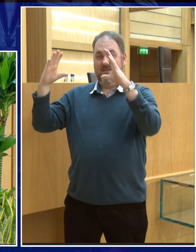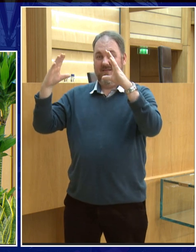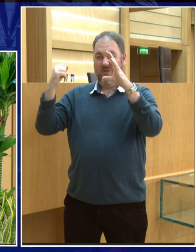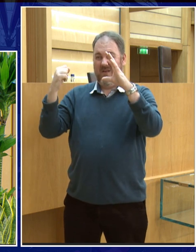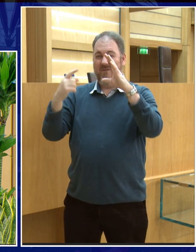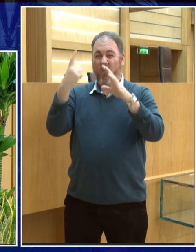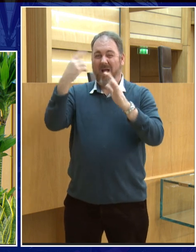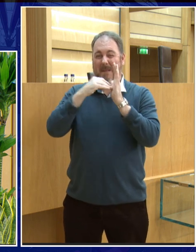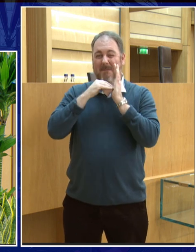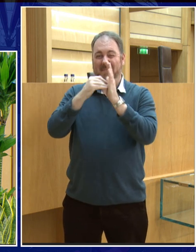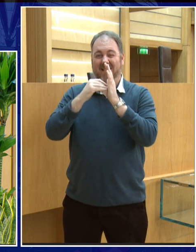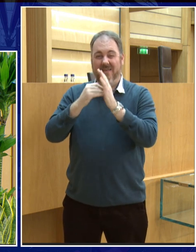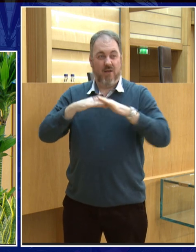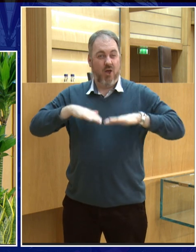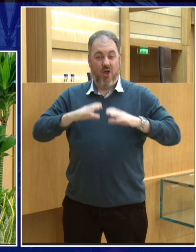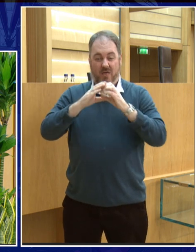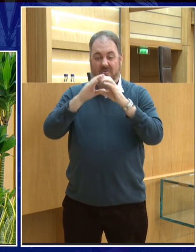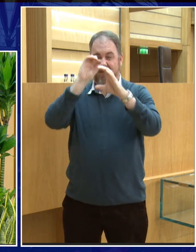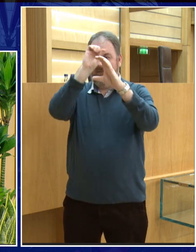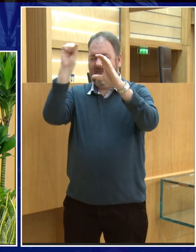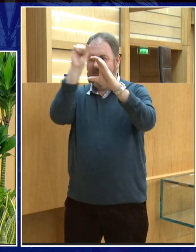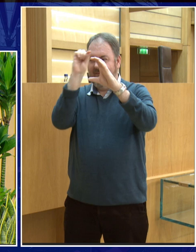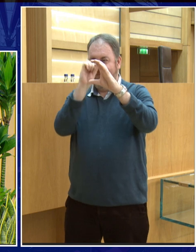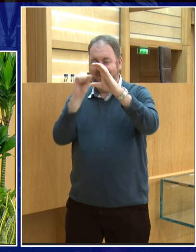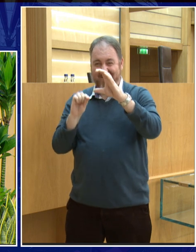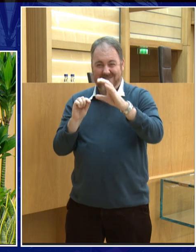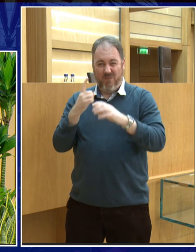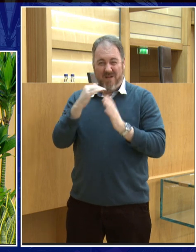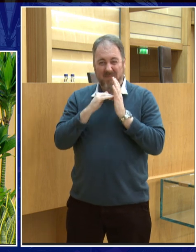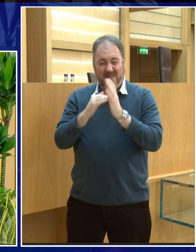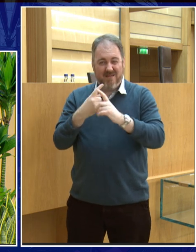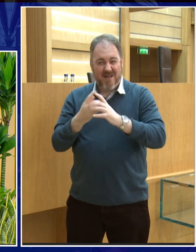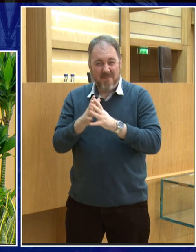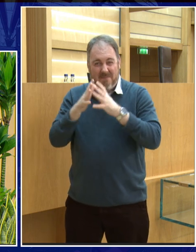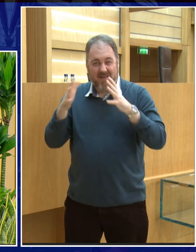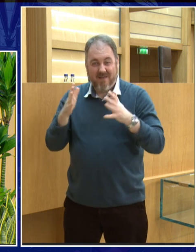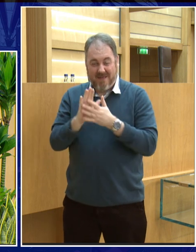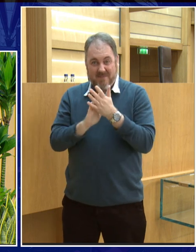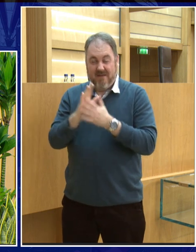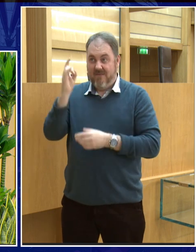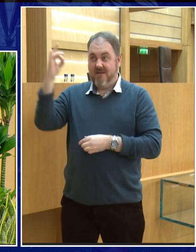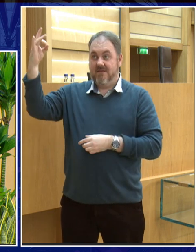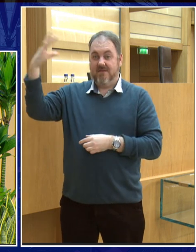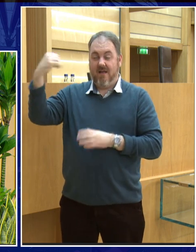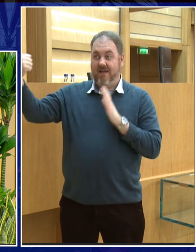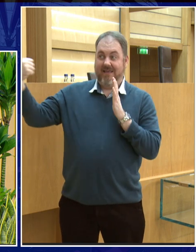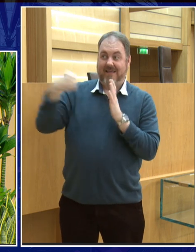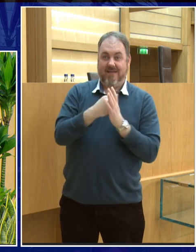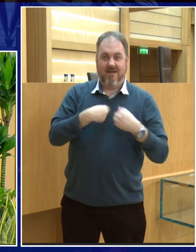atmosphere, that would be very bad news for Earth. So what a shooting star actually is, it's a small piece of debris that's left in space. And